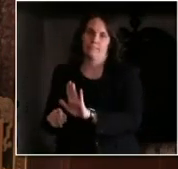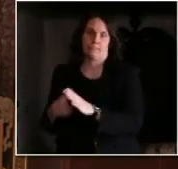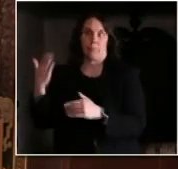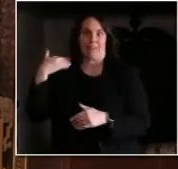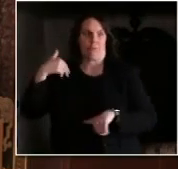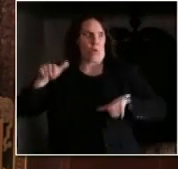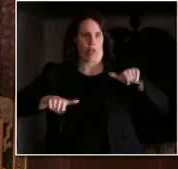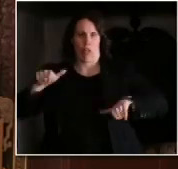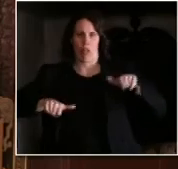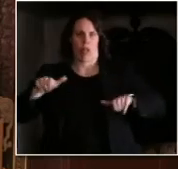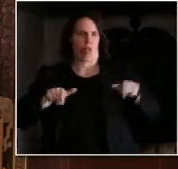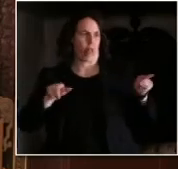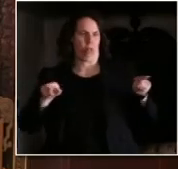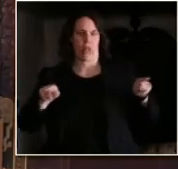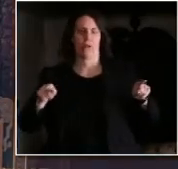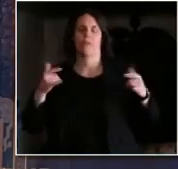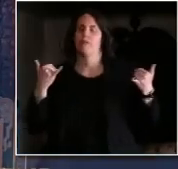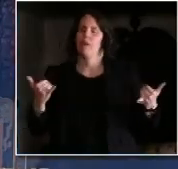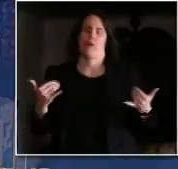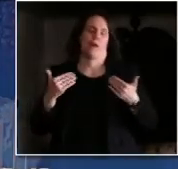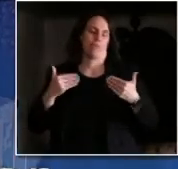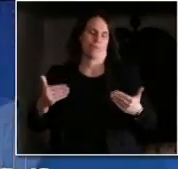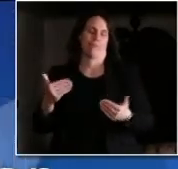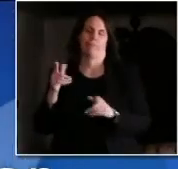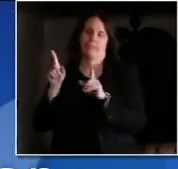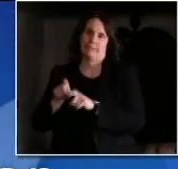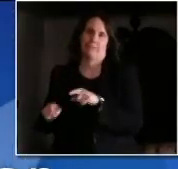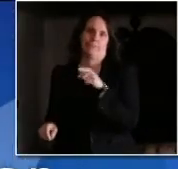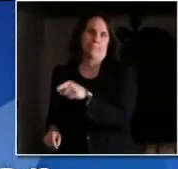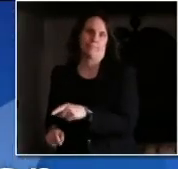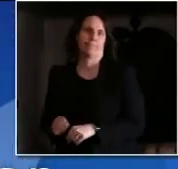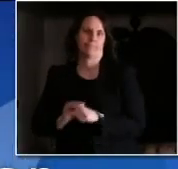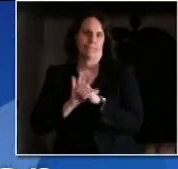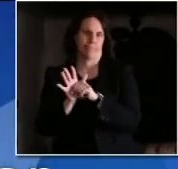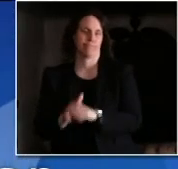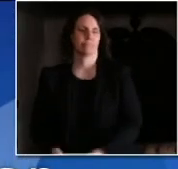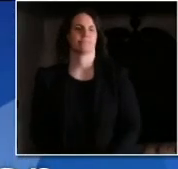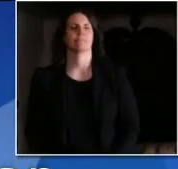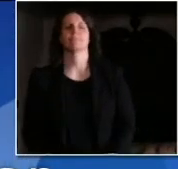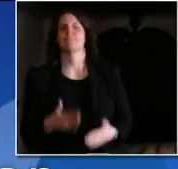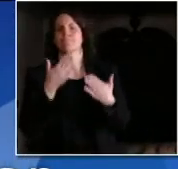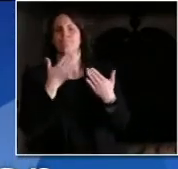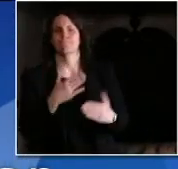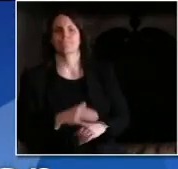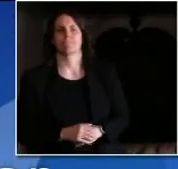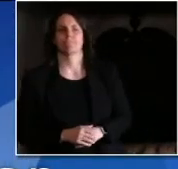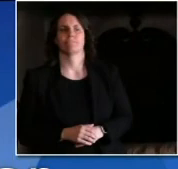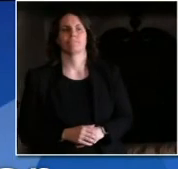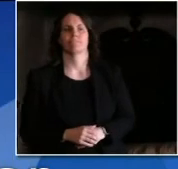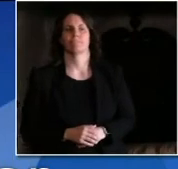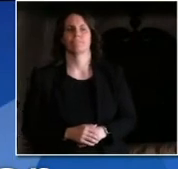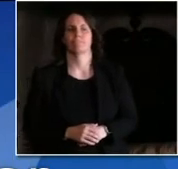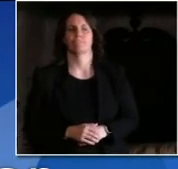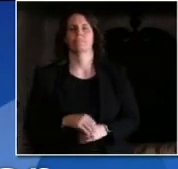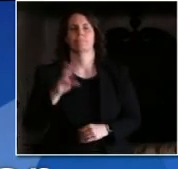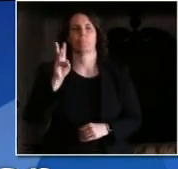also be tested thank you now to Kent Wayne Scott from WISN TV in Milwaukee Kent